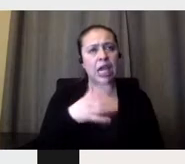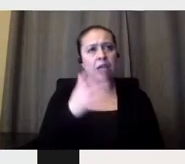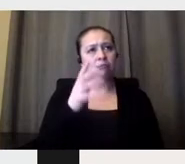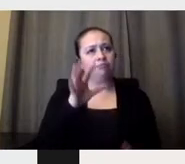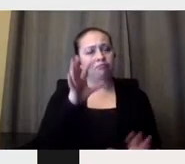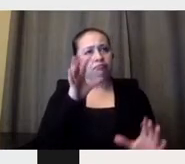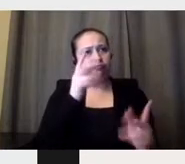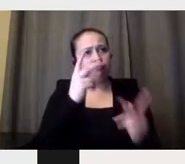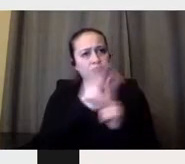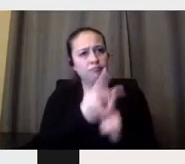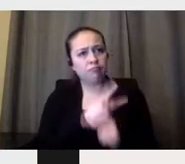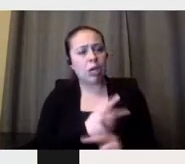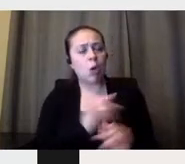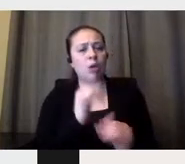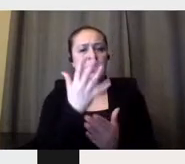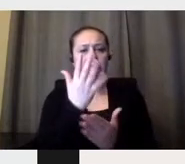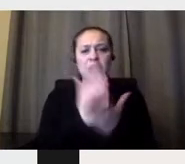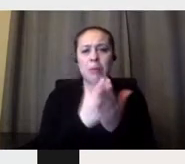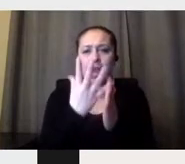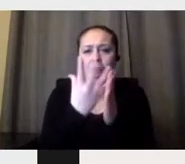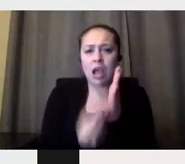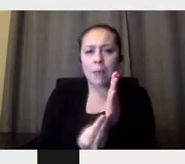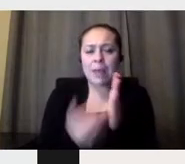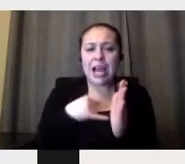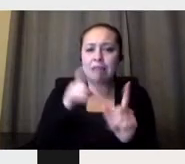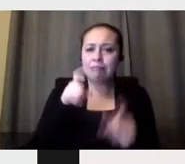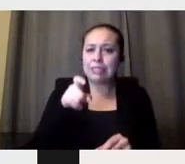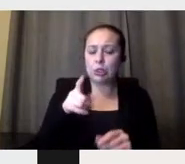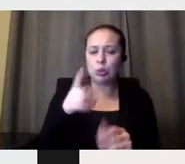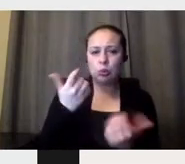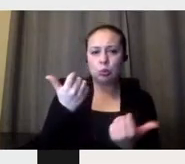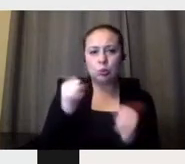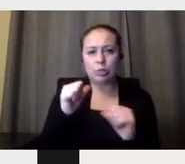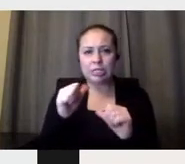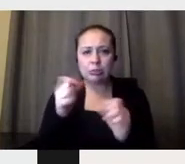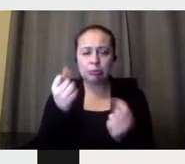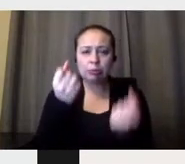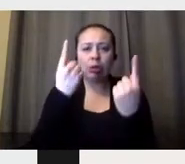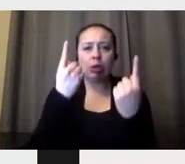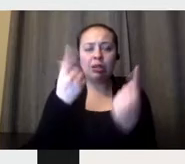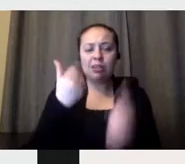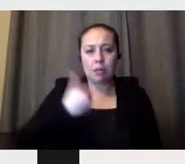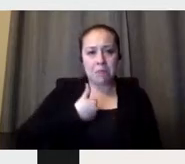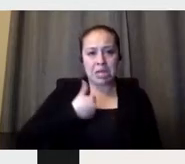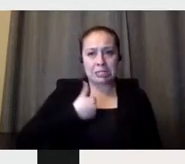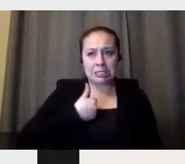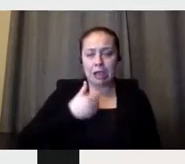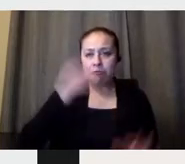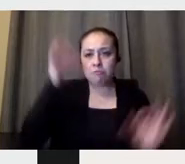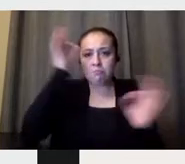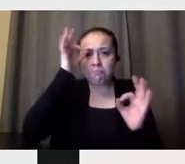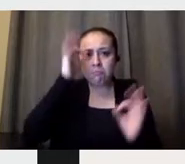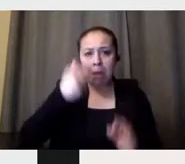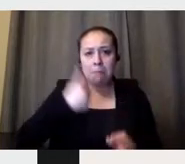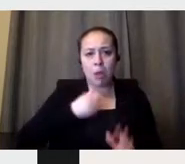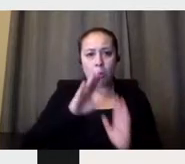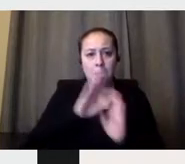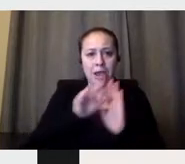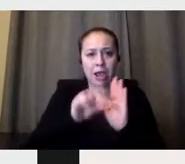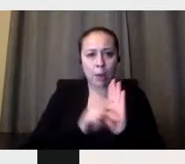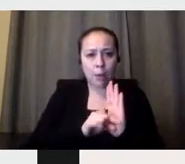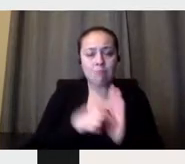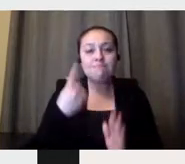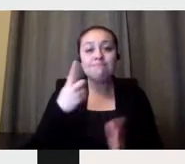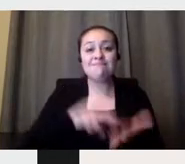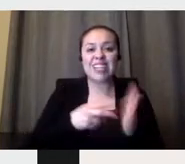And that is that I wasn't aware of my own background. So I have to go and